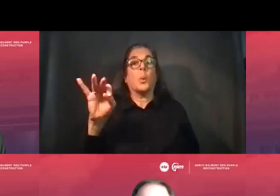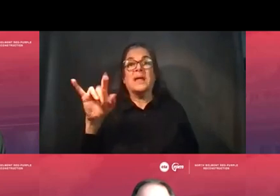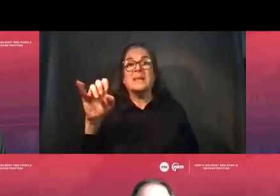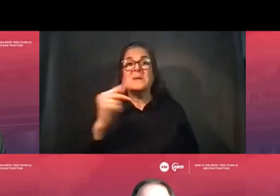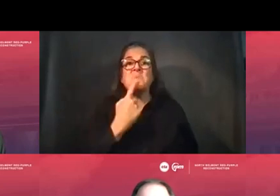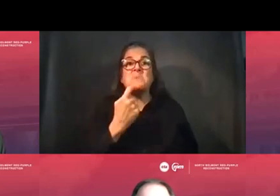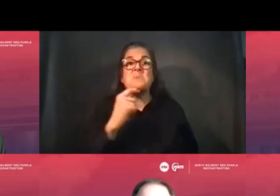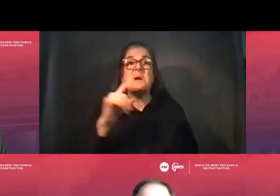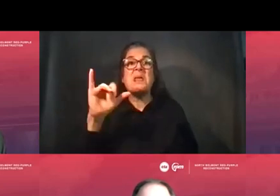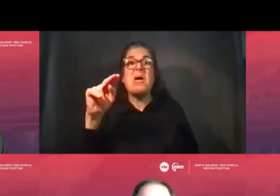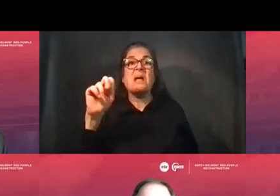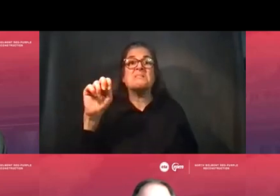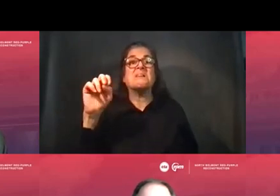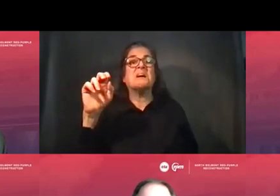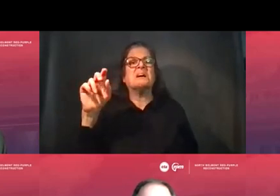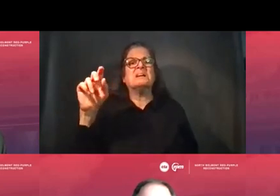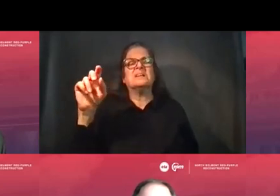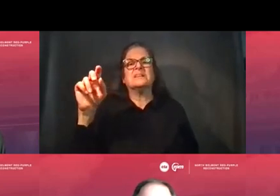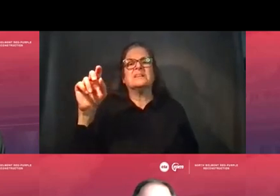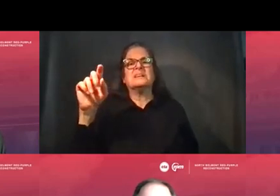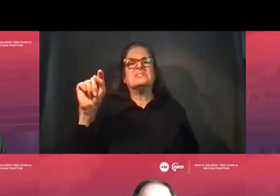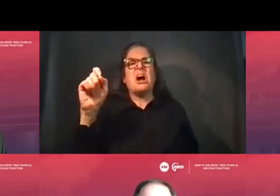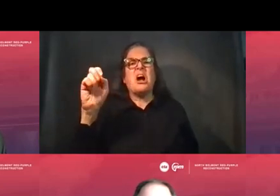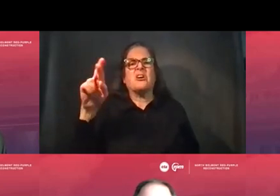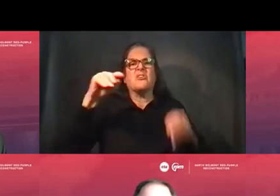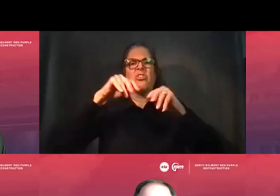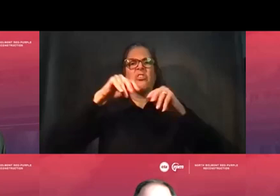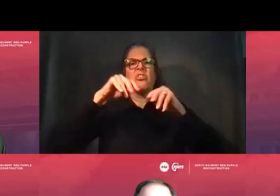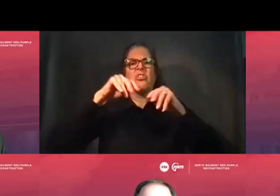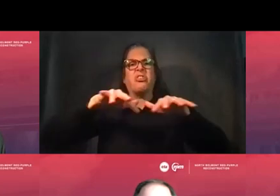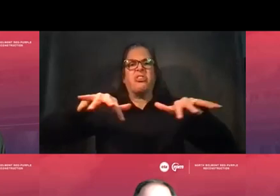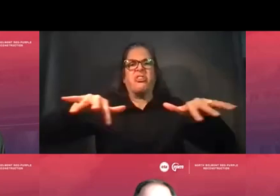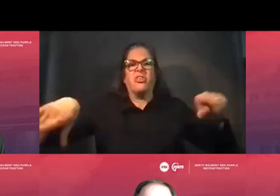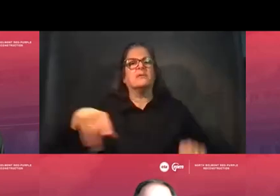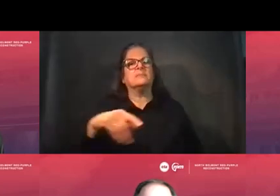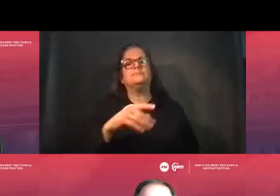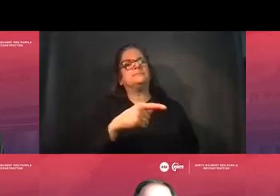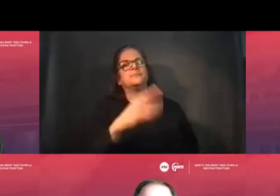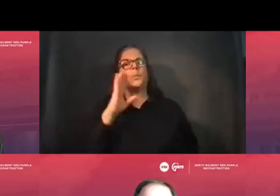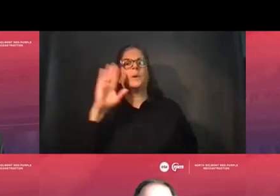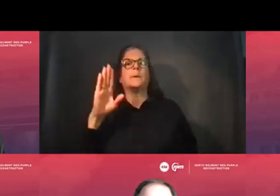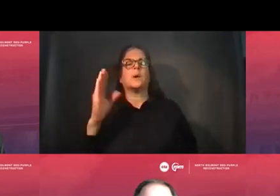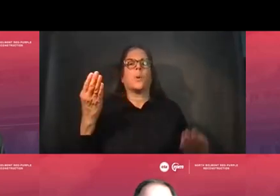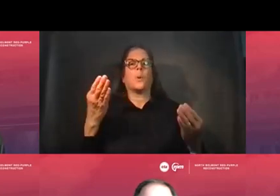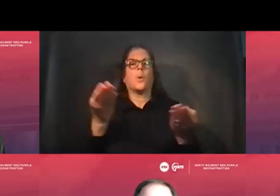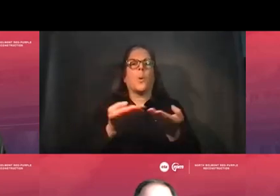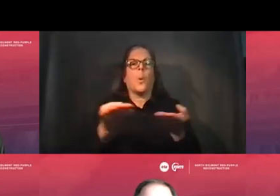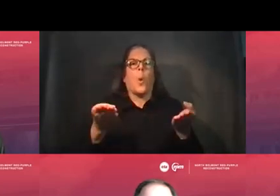Well, right now it's going to be a completely closed deck just up to north of Newport.